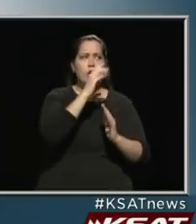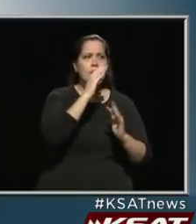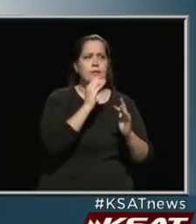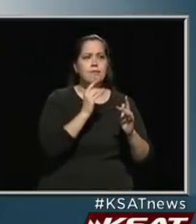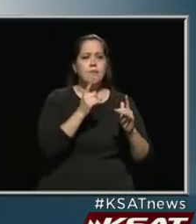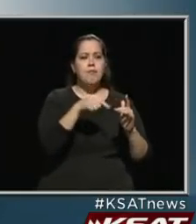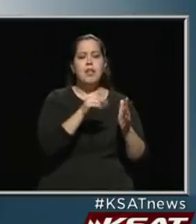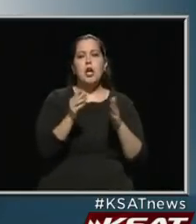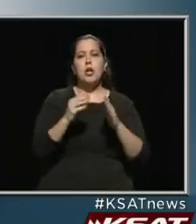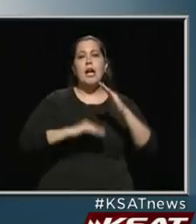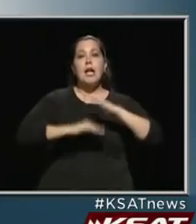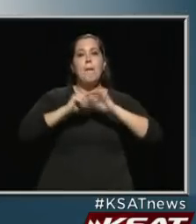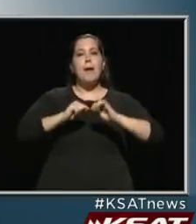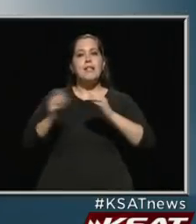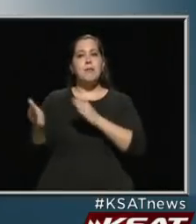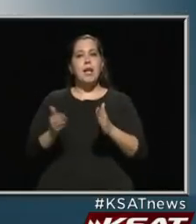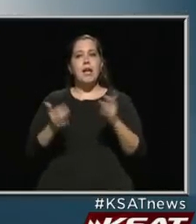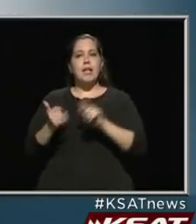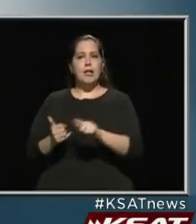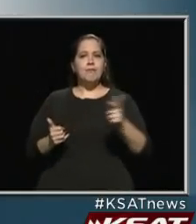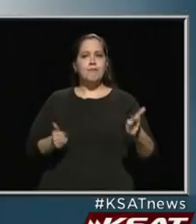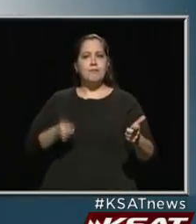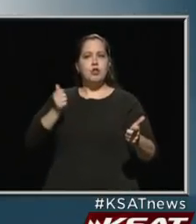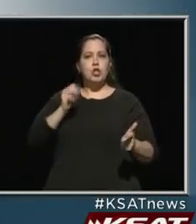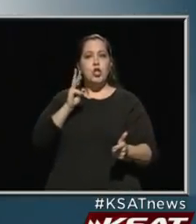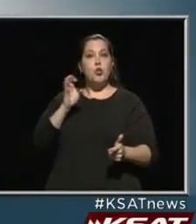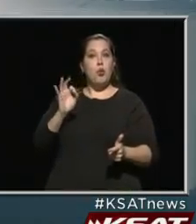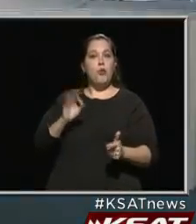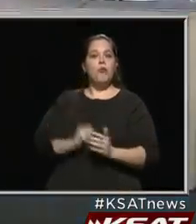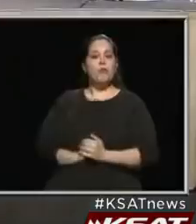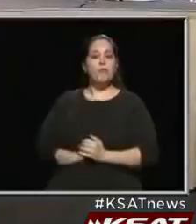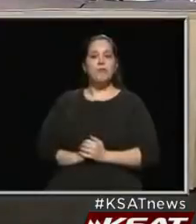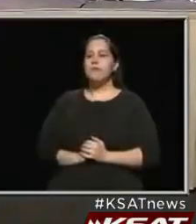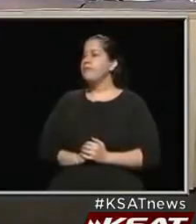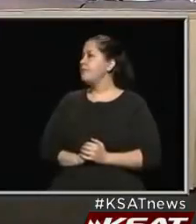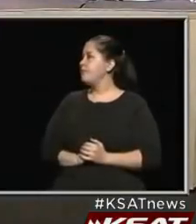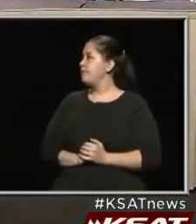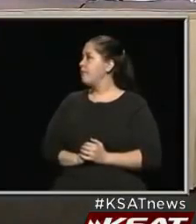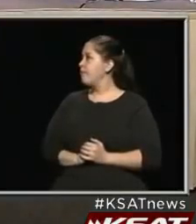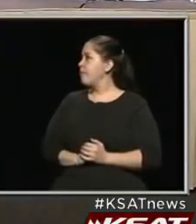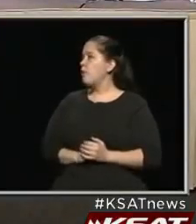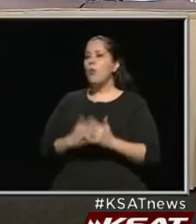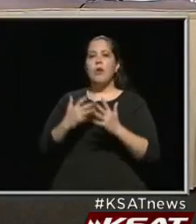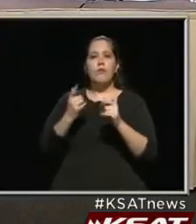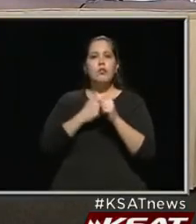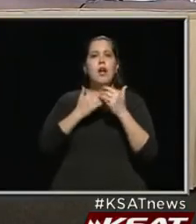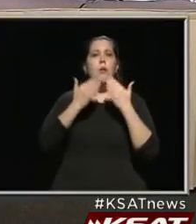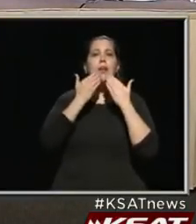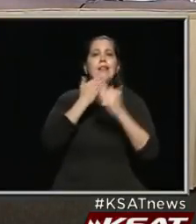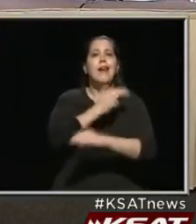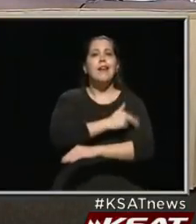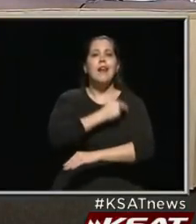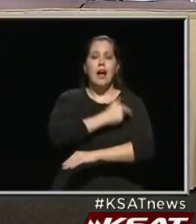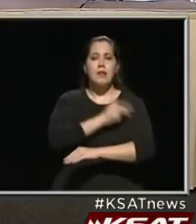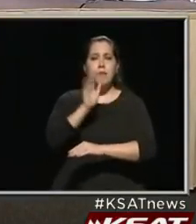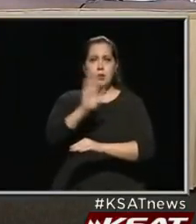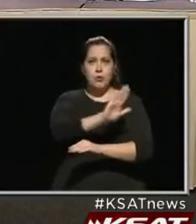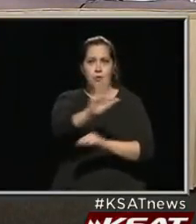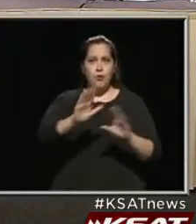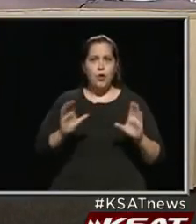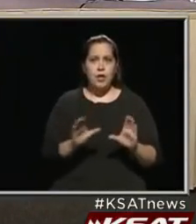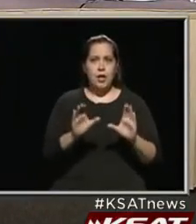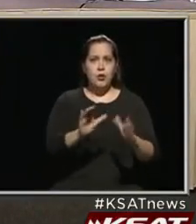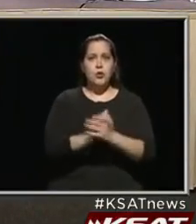capacity planning. I'll turn it over now to Judge Wolf and come back a little bit more. Judge? Well, let me thank the hospitals for what they're doing.